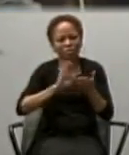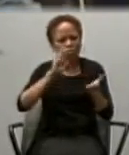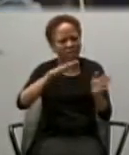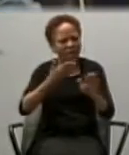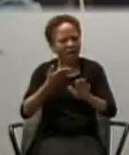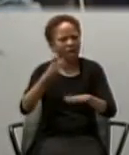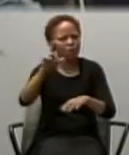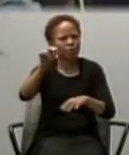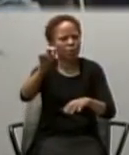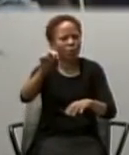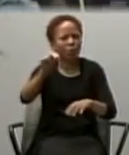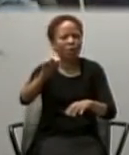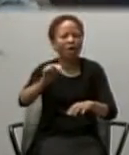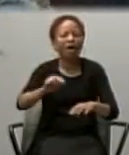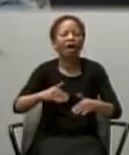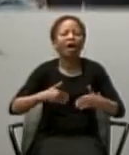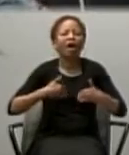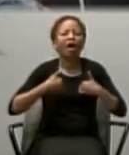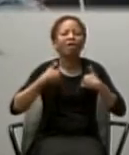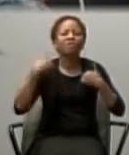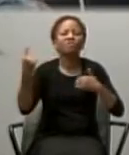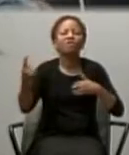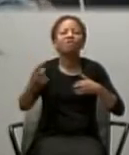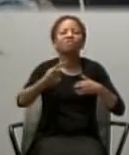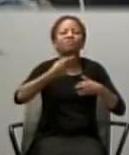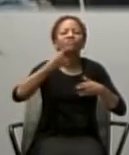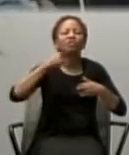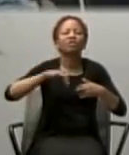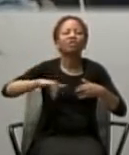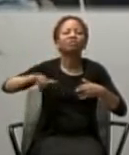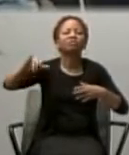but may have, everlasting life.